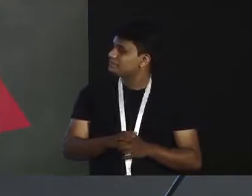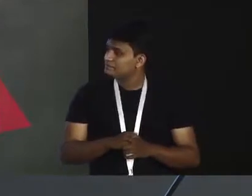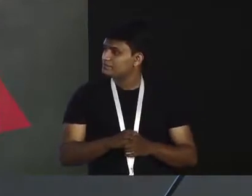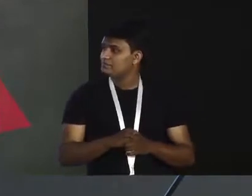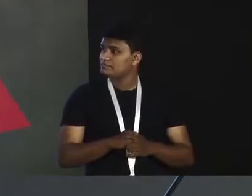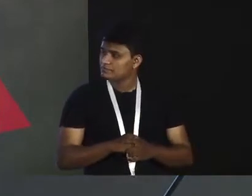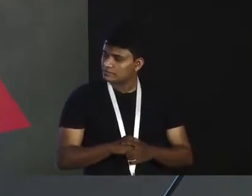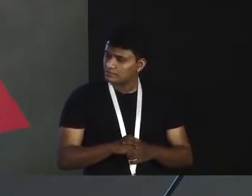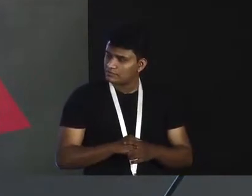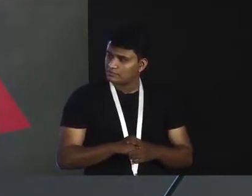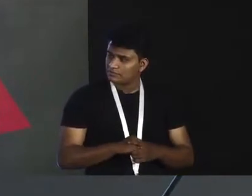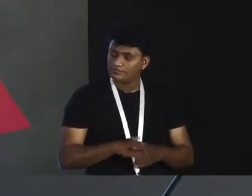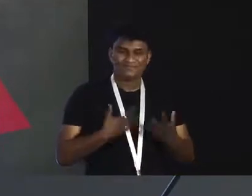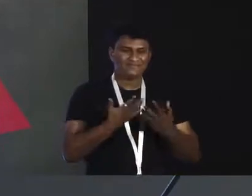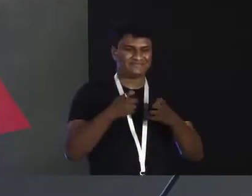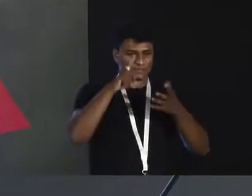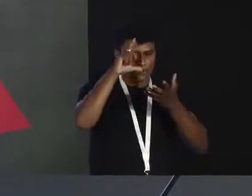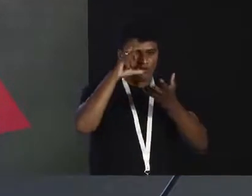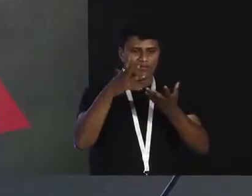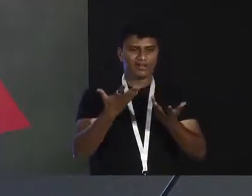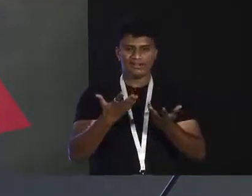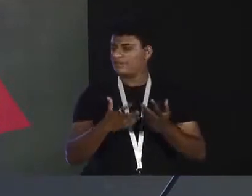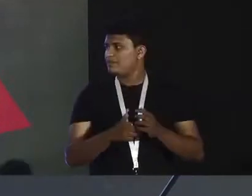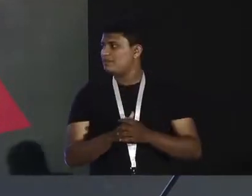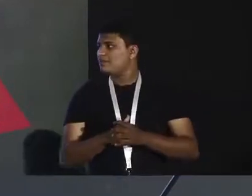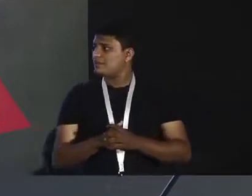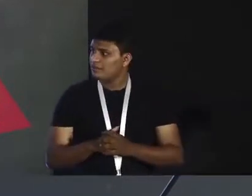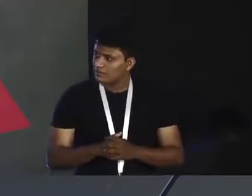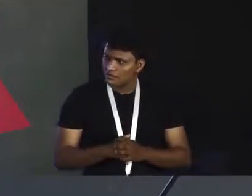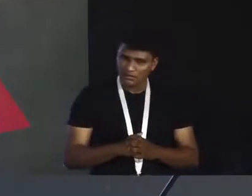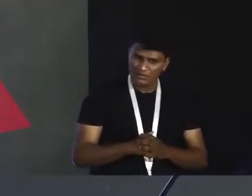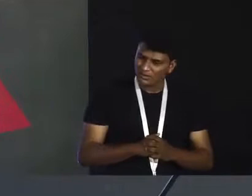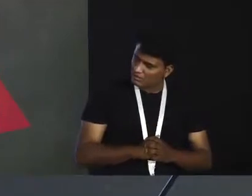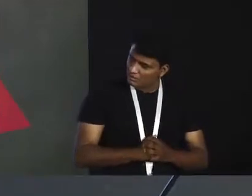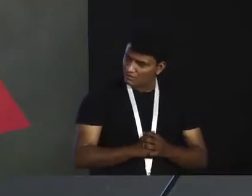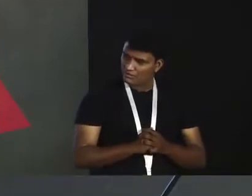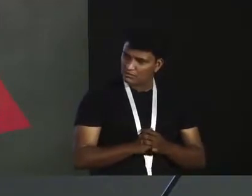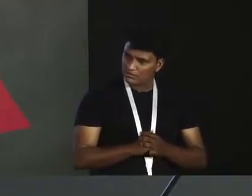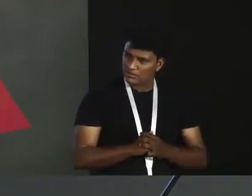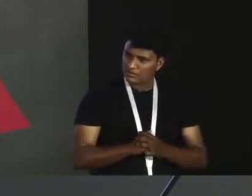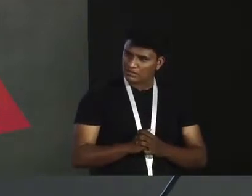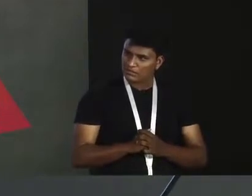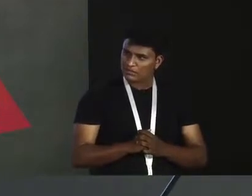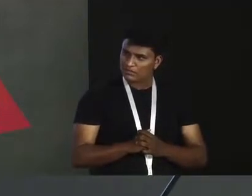want to do animal photography, I could, you if you want to look at a crocodile, and if you don't have a model, this is how you do it.